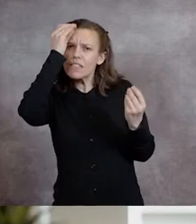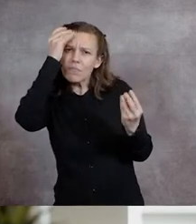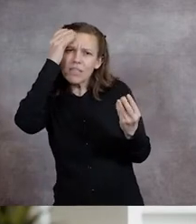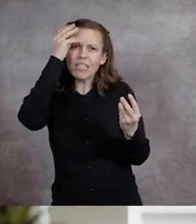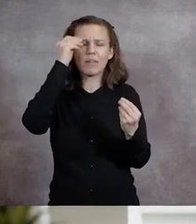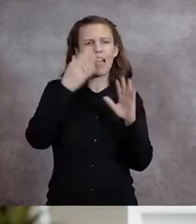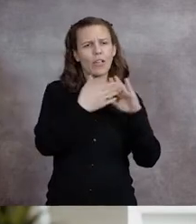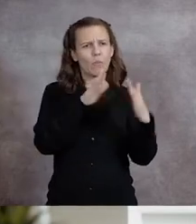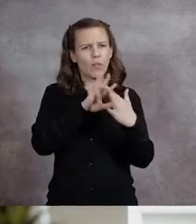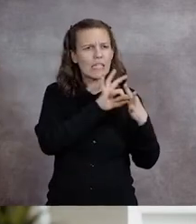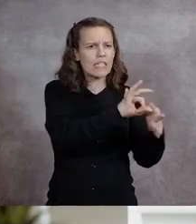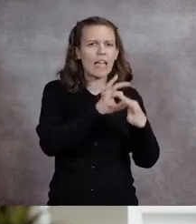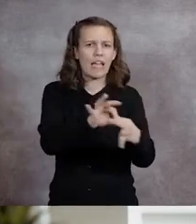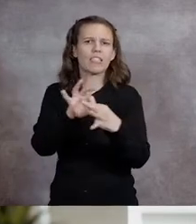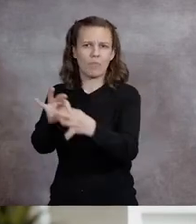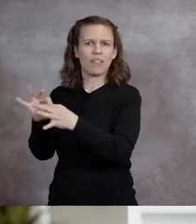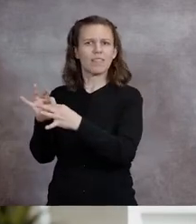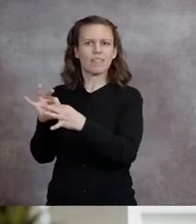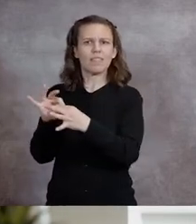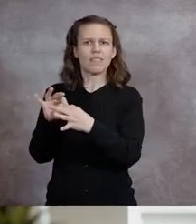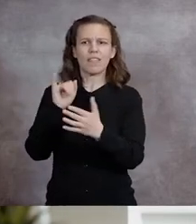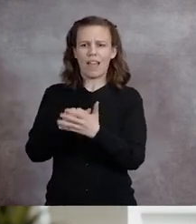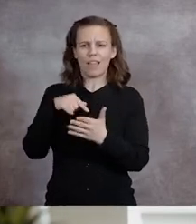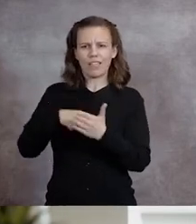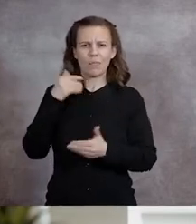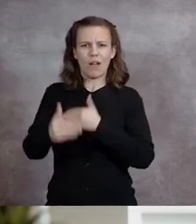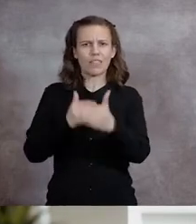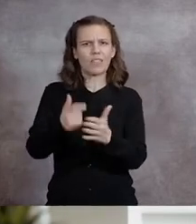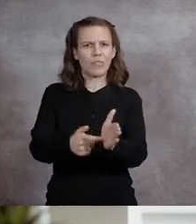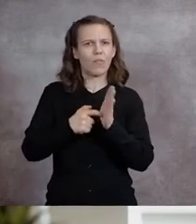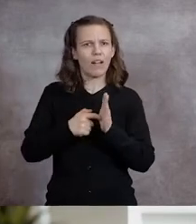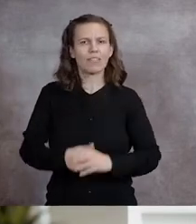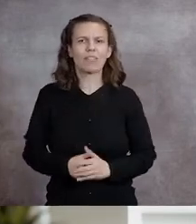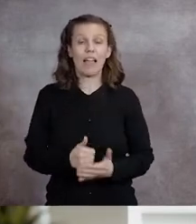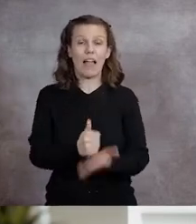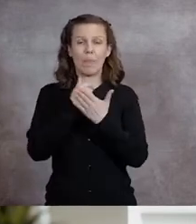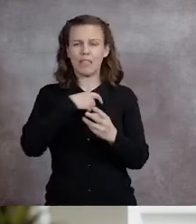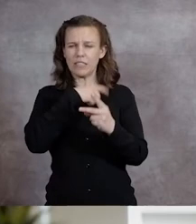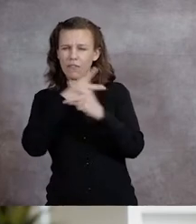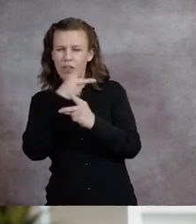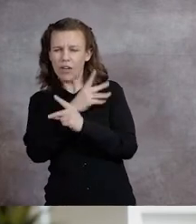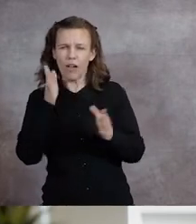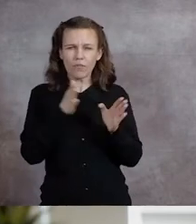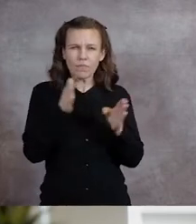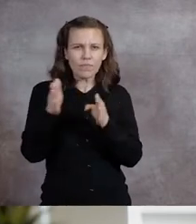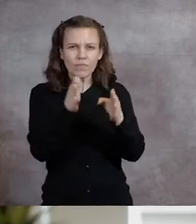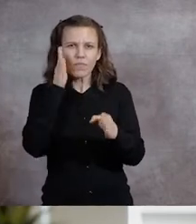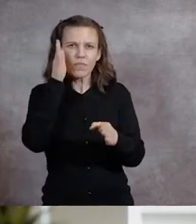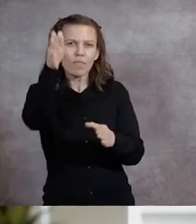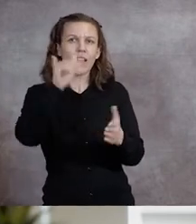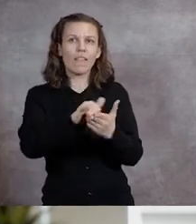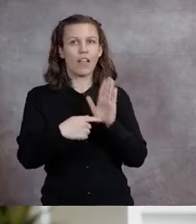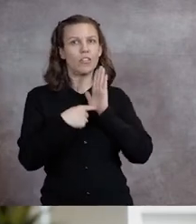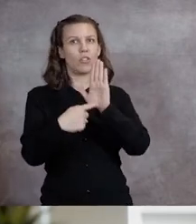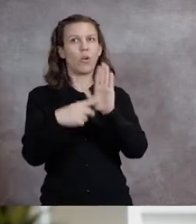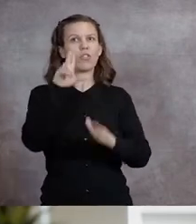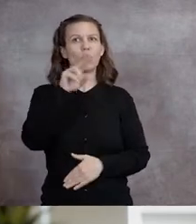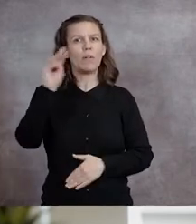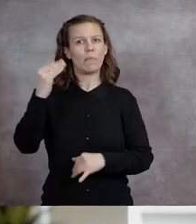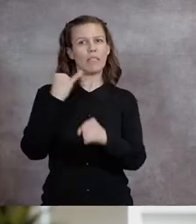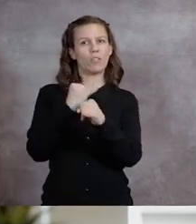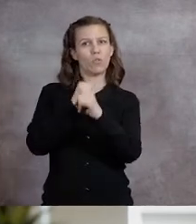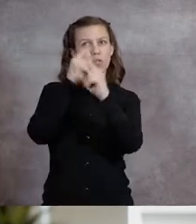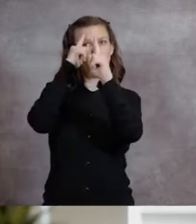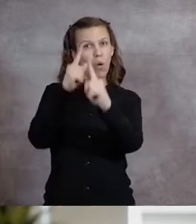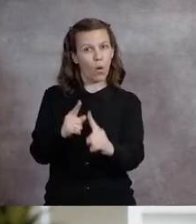contemplation, and community engagement that went into this process, helping us forge a path forward that not only truly reflects